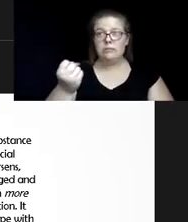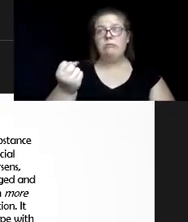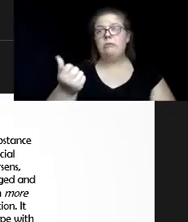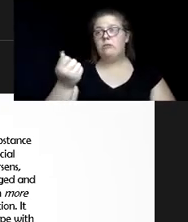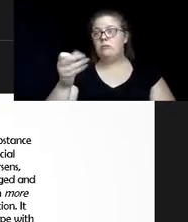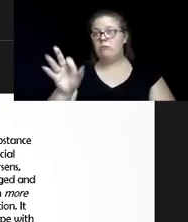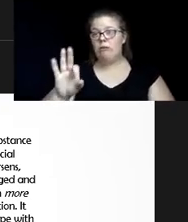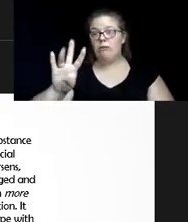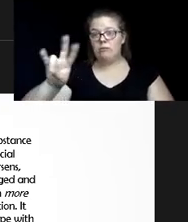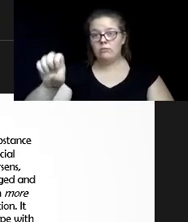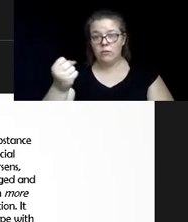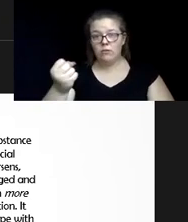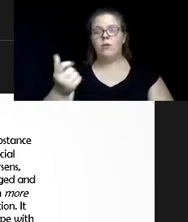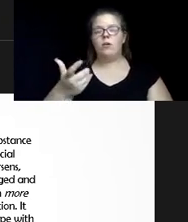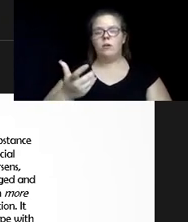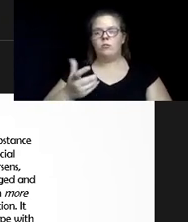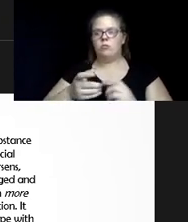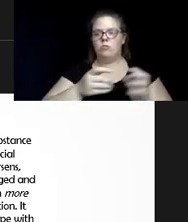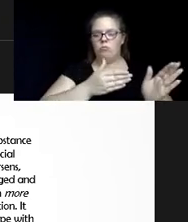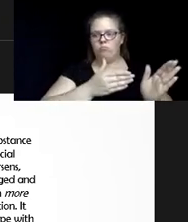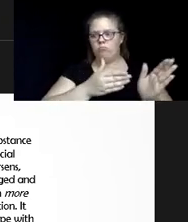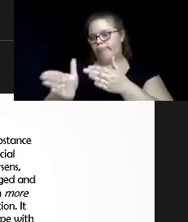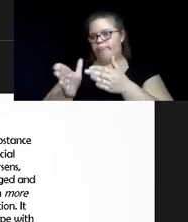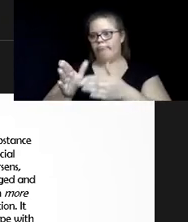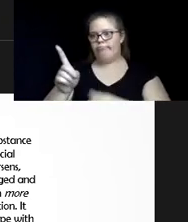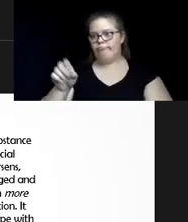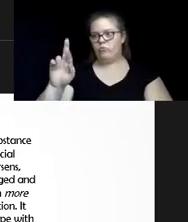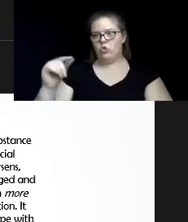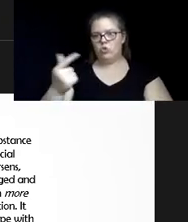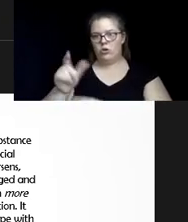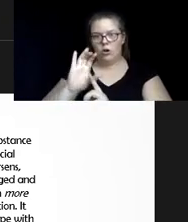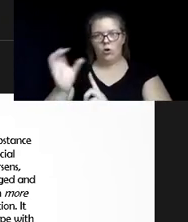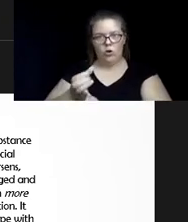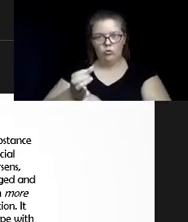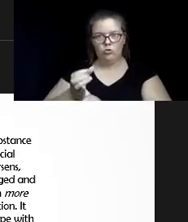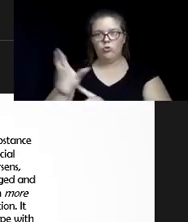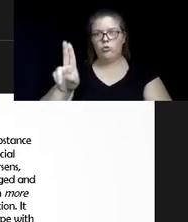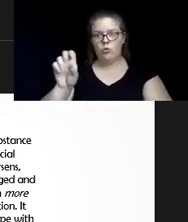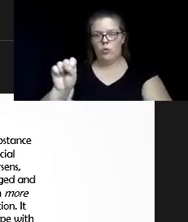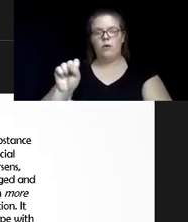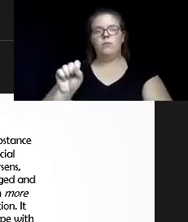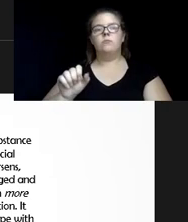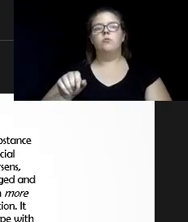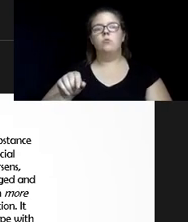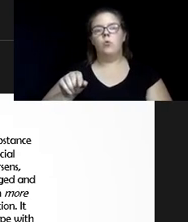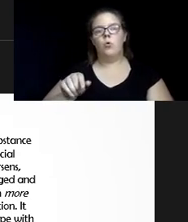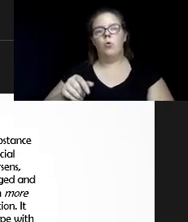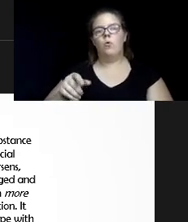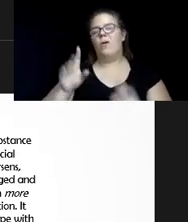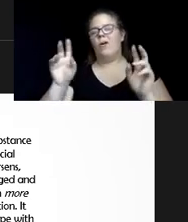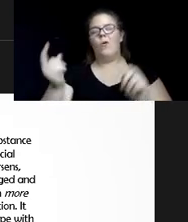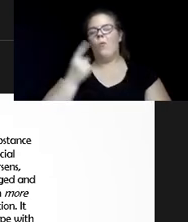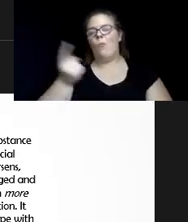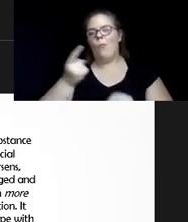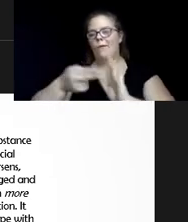switch in the drug culture in the United States. So that was the age of what we all refer to as the age